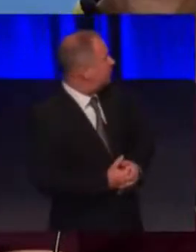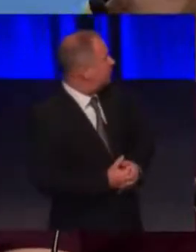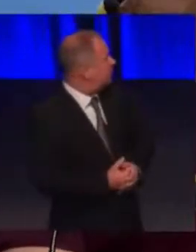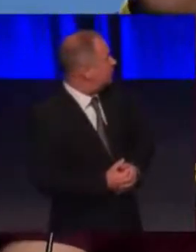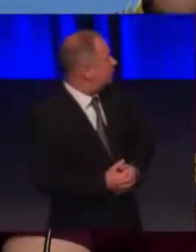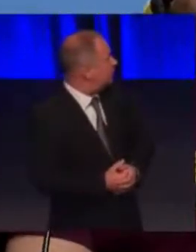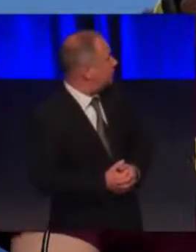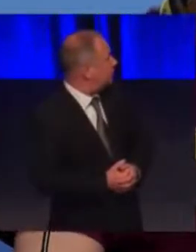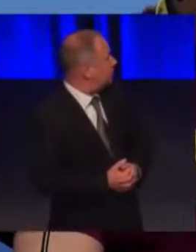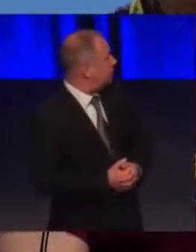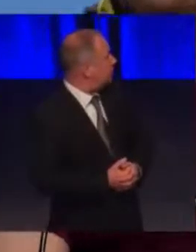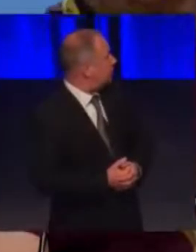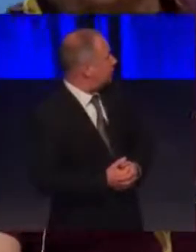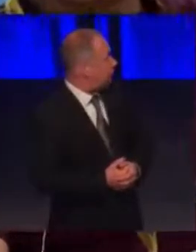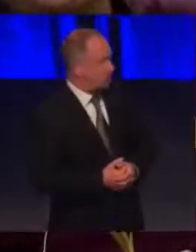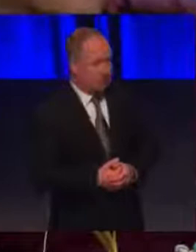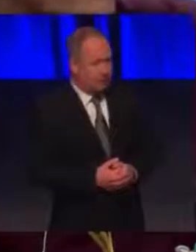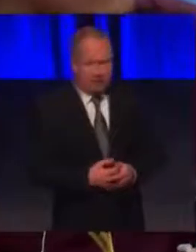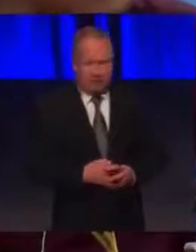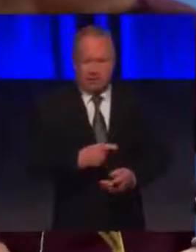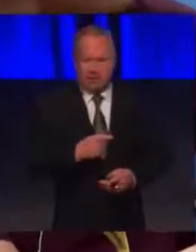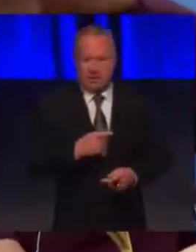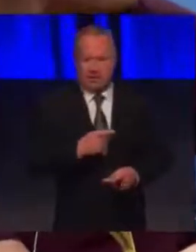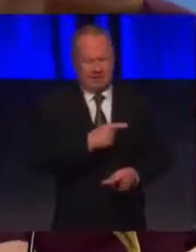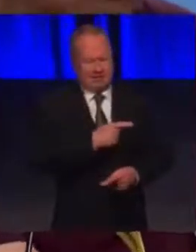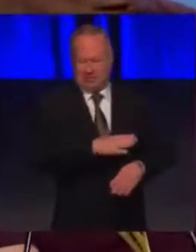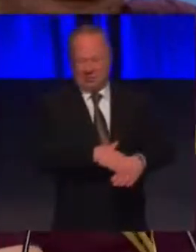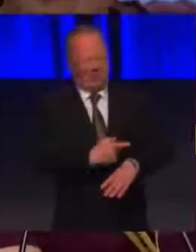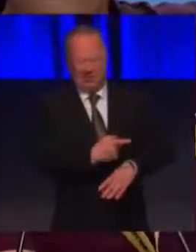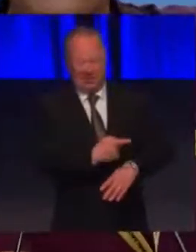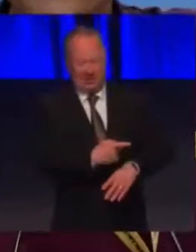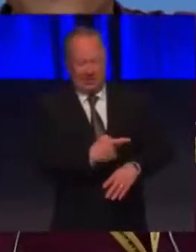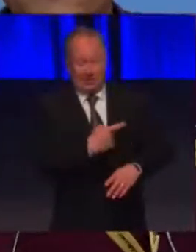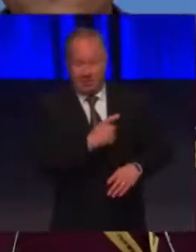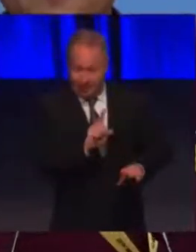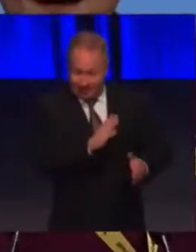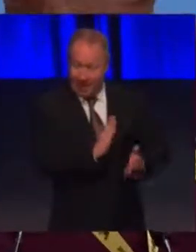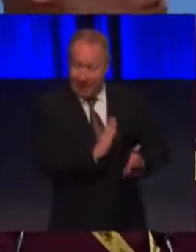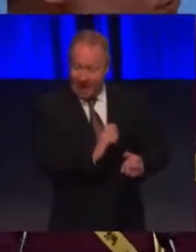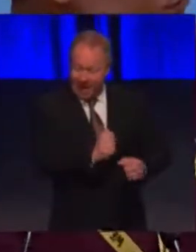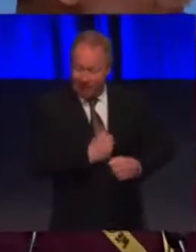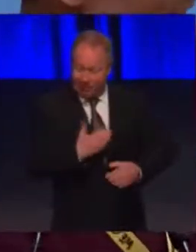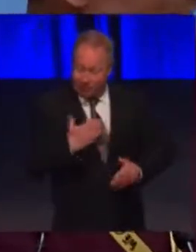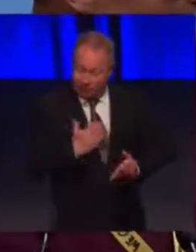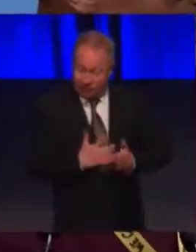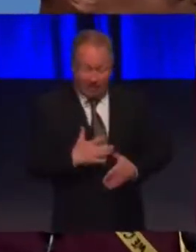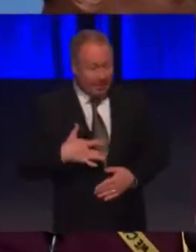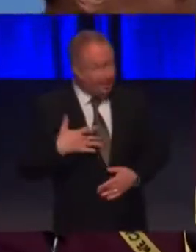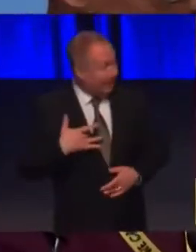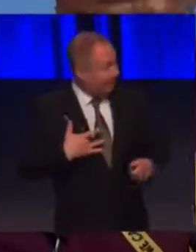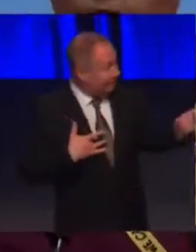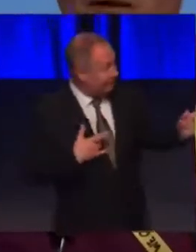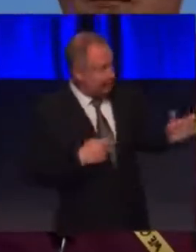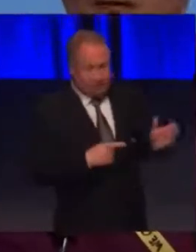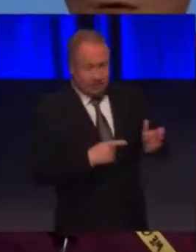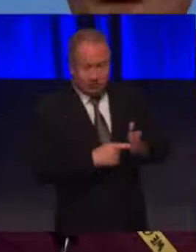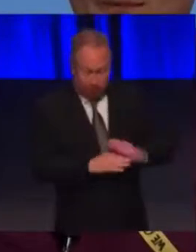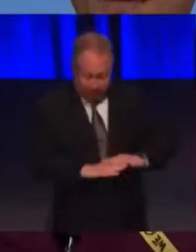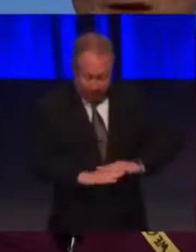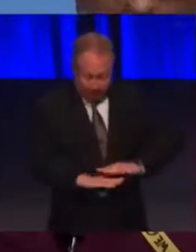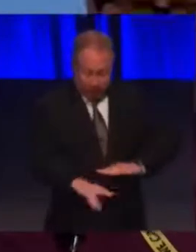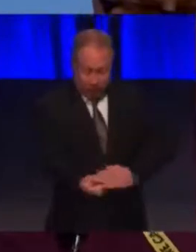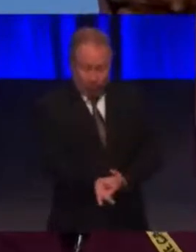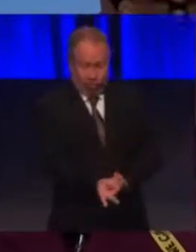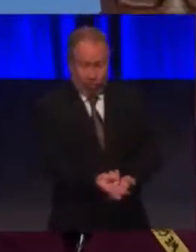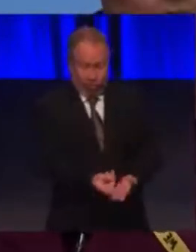It's all like, well, if he was bothered, he'd kill me for showing this. This is our reality. This is Rory lying on a toilet floor to